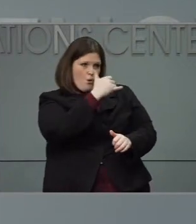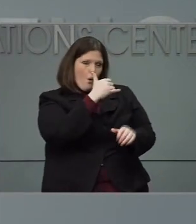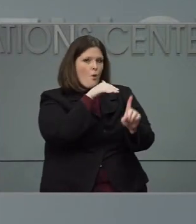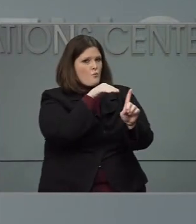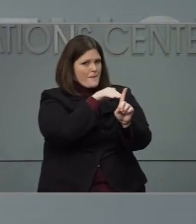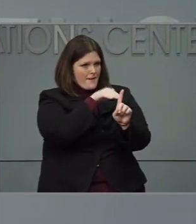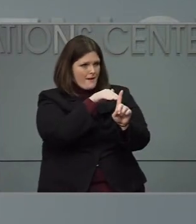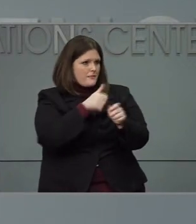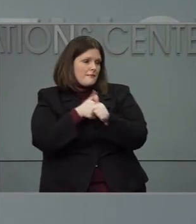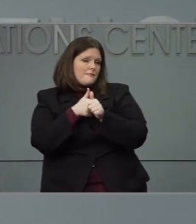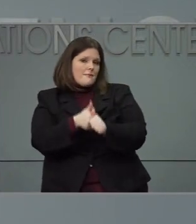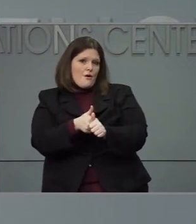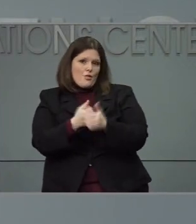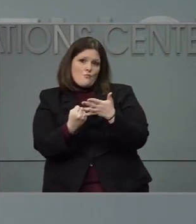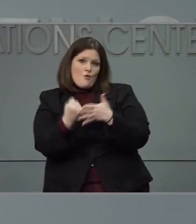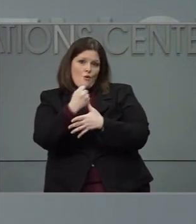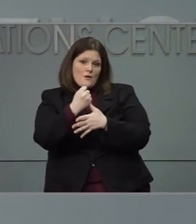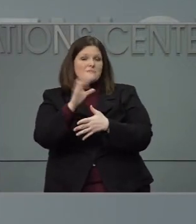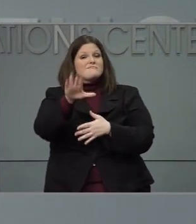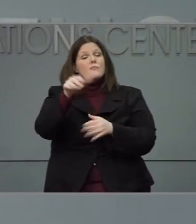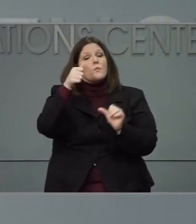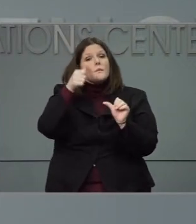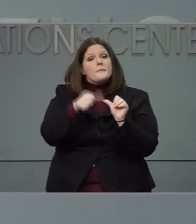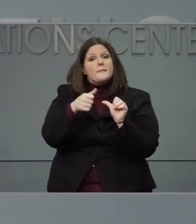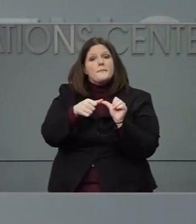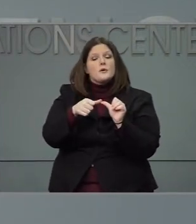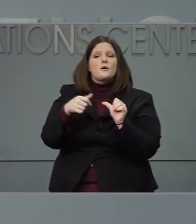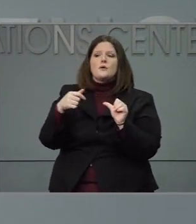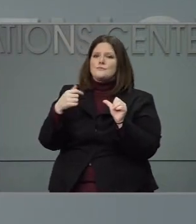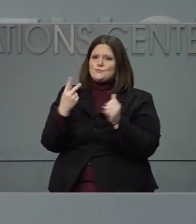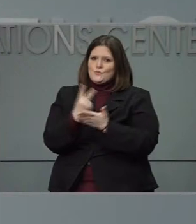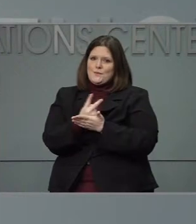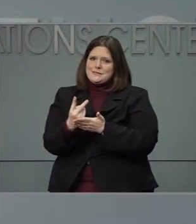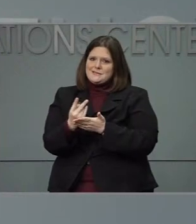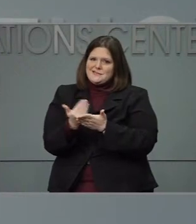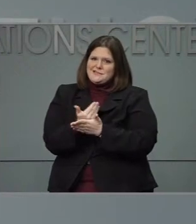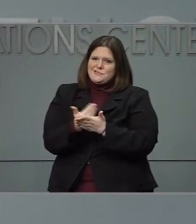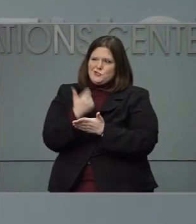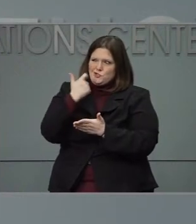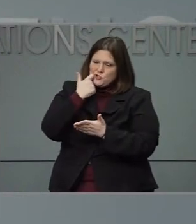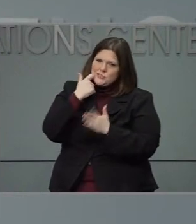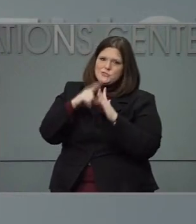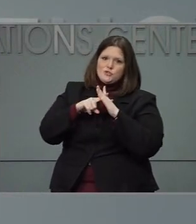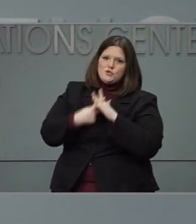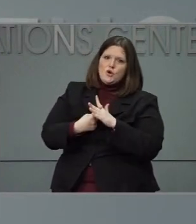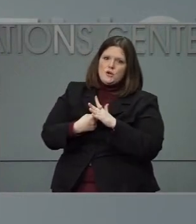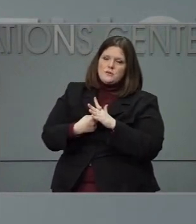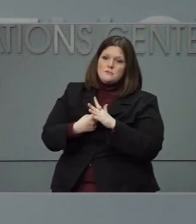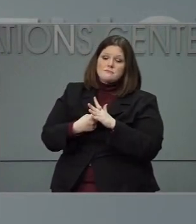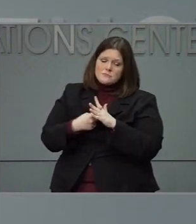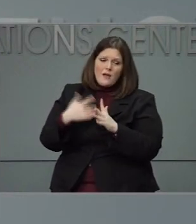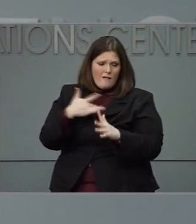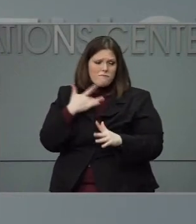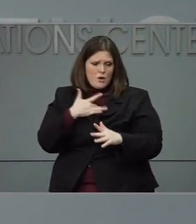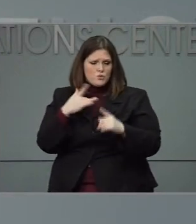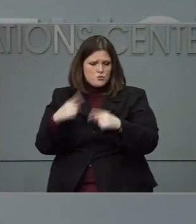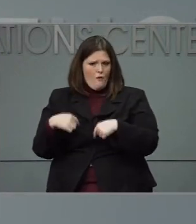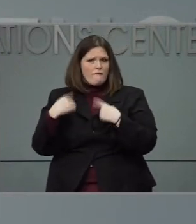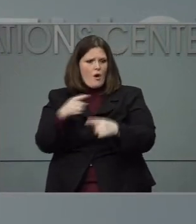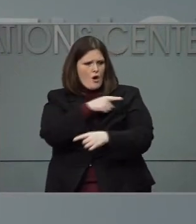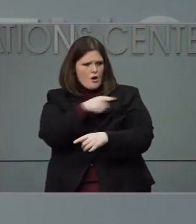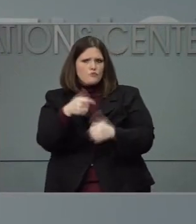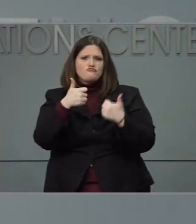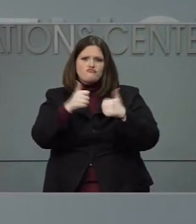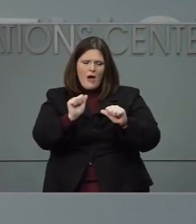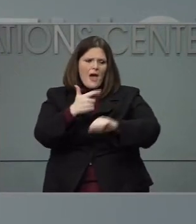I do want to remind everyone, like I said, we're less than two weeks into this. I think folks are working in very good faith. They're trying to work